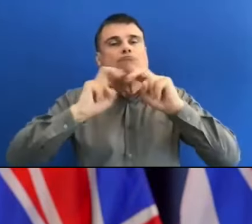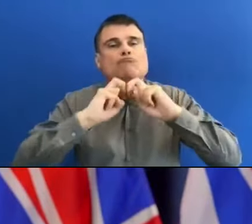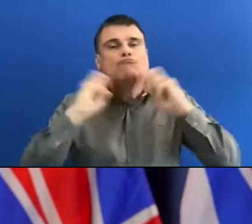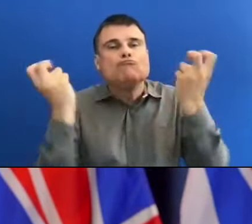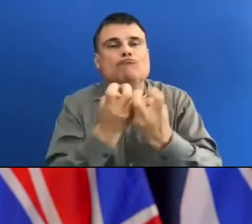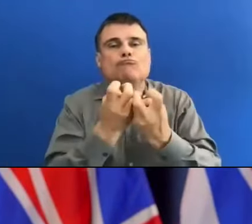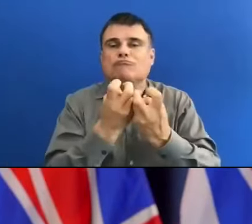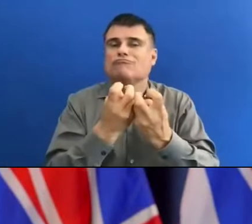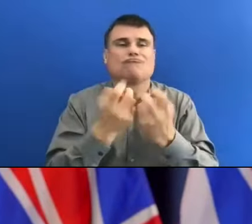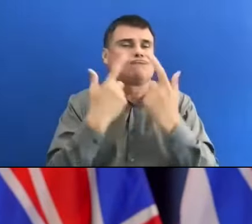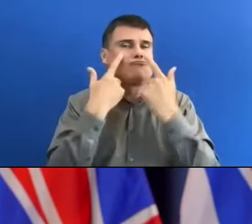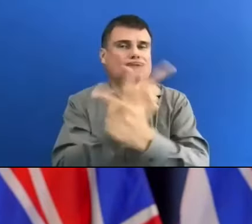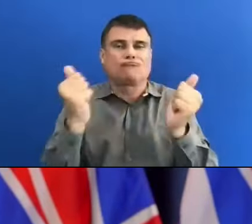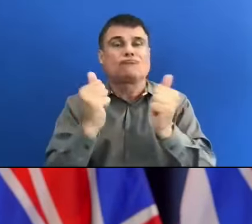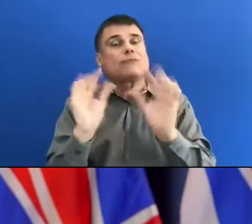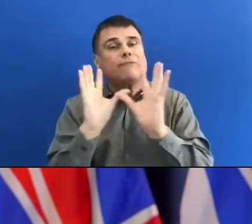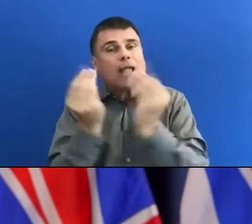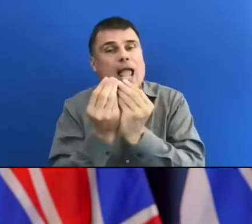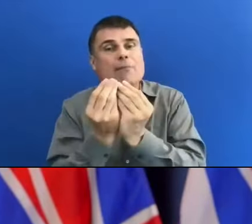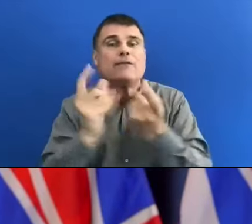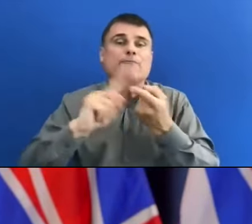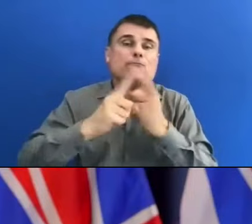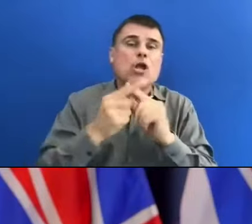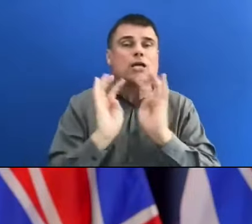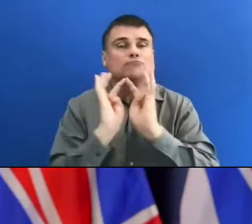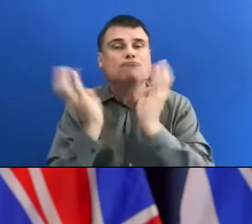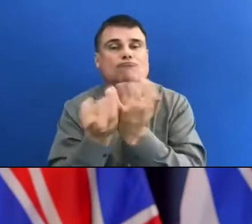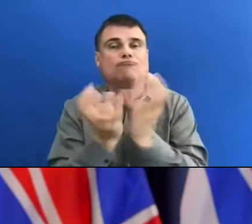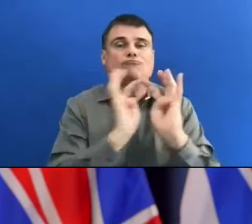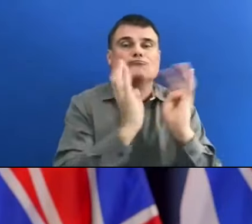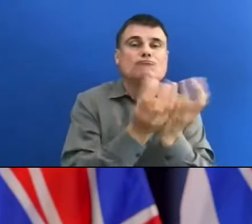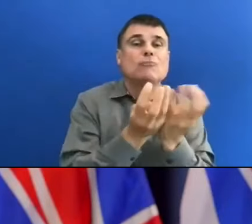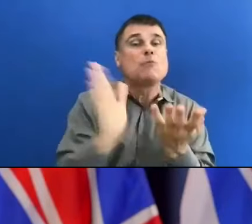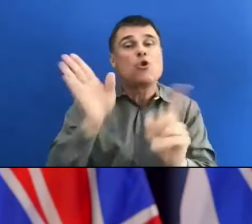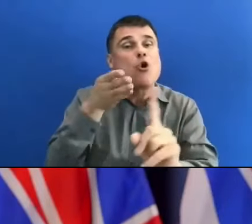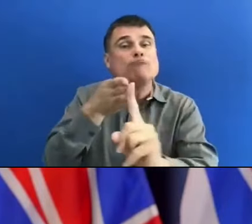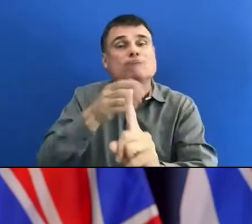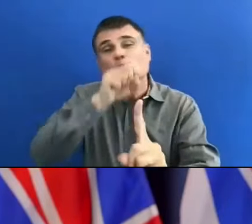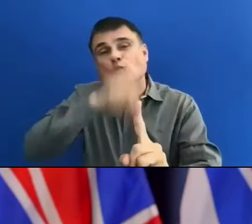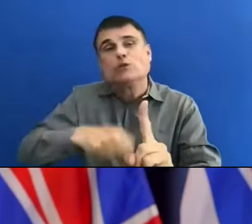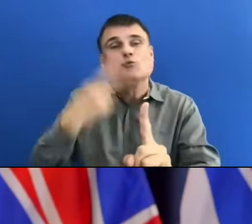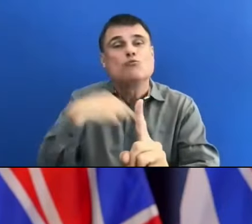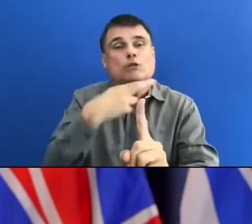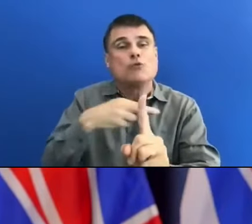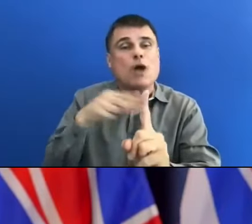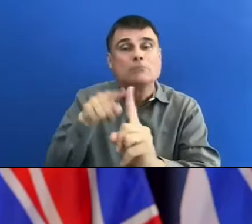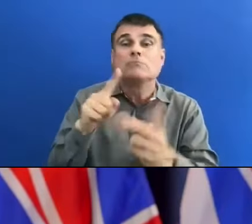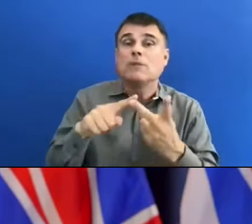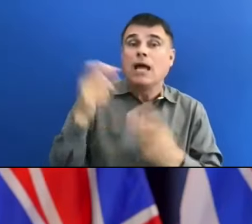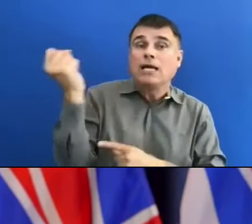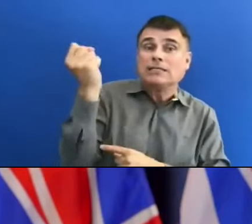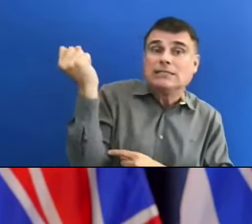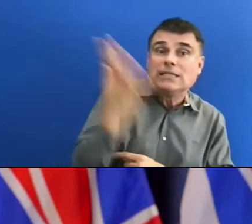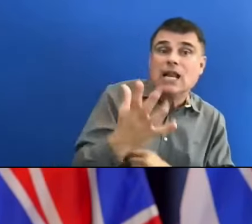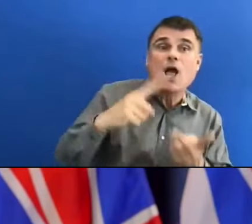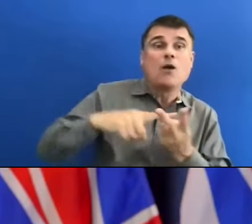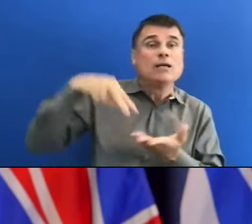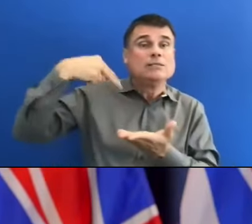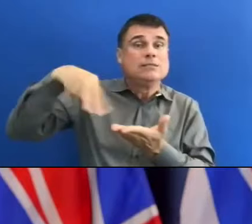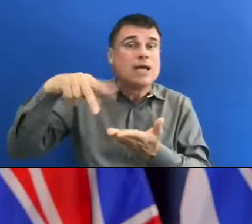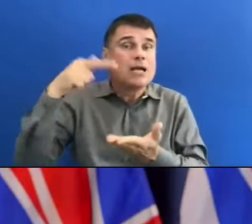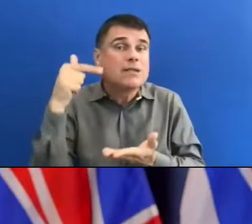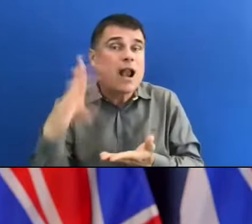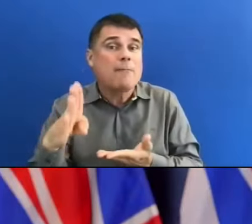friends at your favourite restaurant. Casinos and nightclubs will be open for the first time in 16 months. They will have the